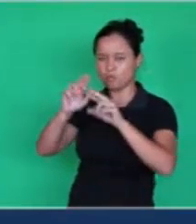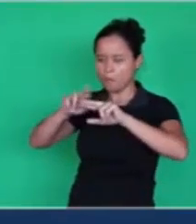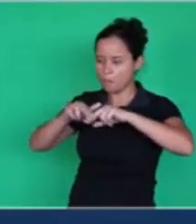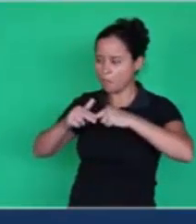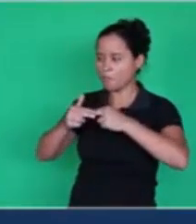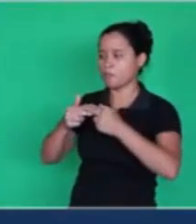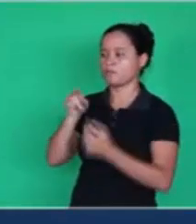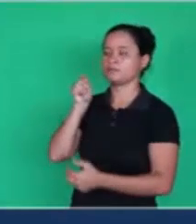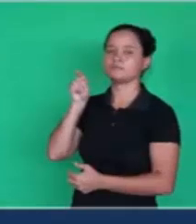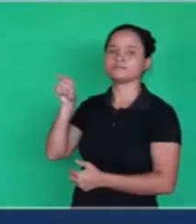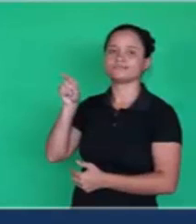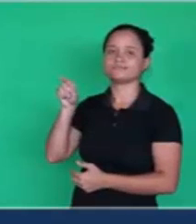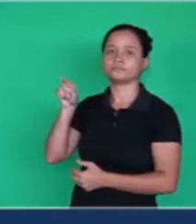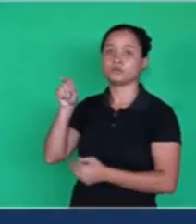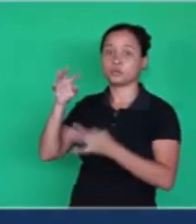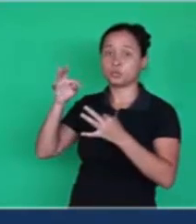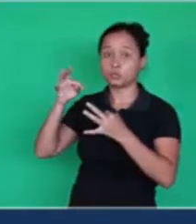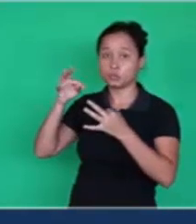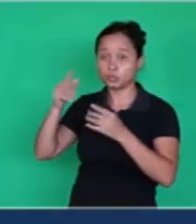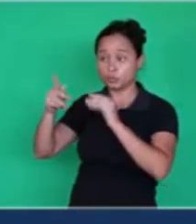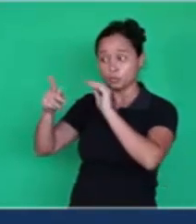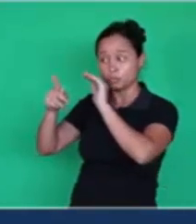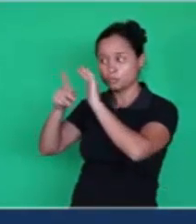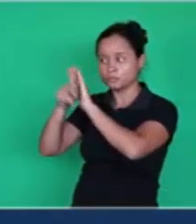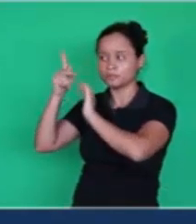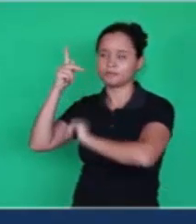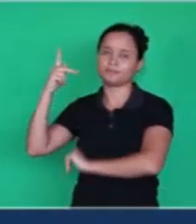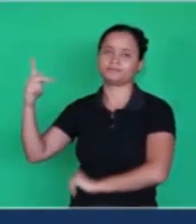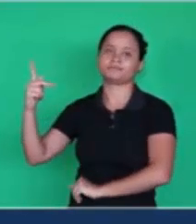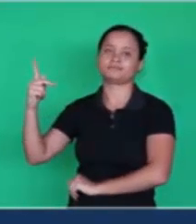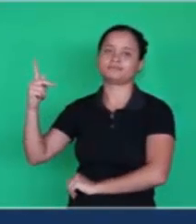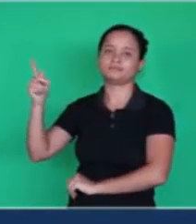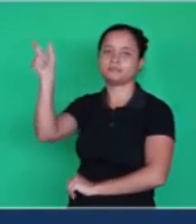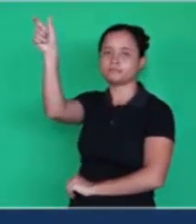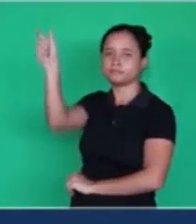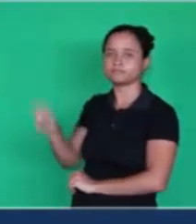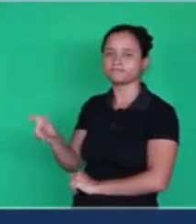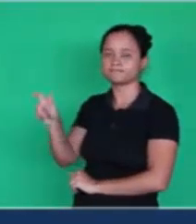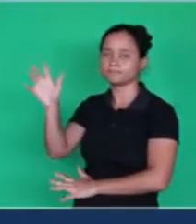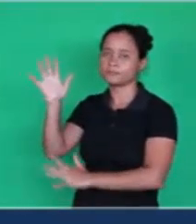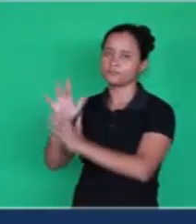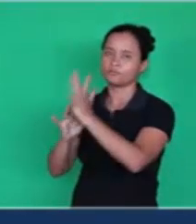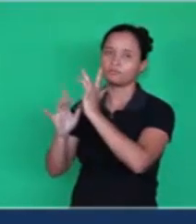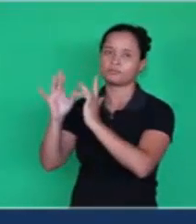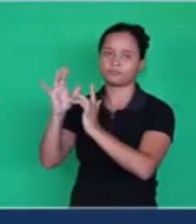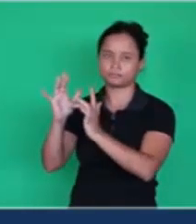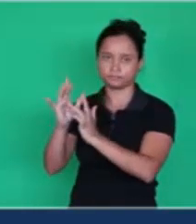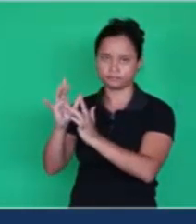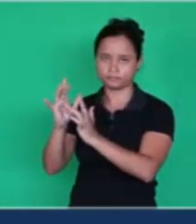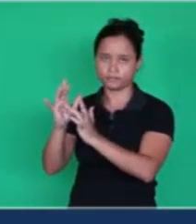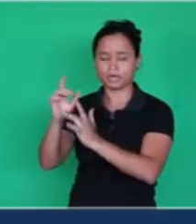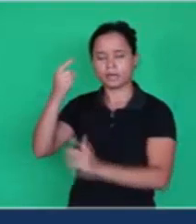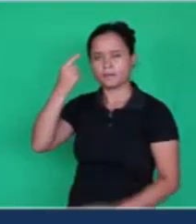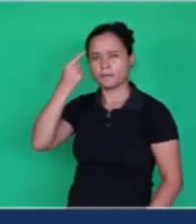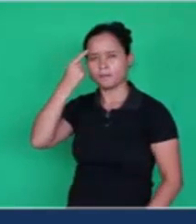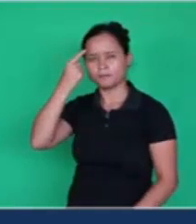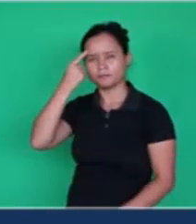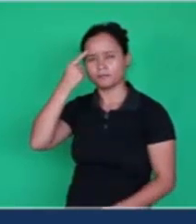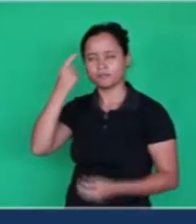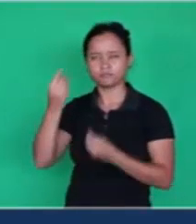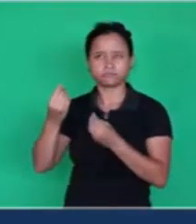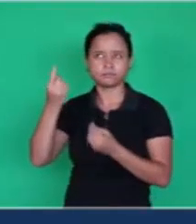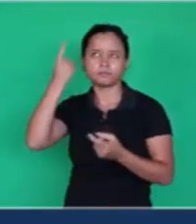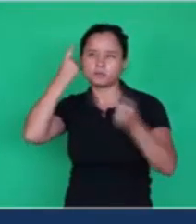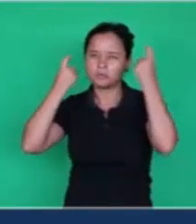and for Him and through Him, Jesus. So, look here. All the concern